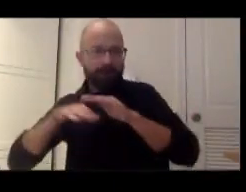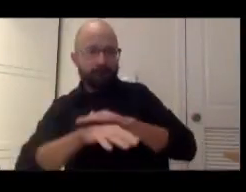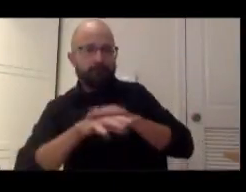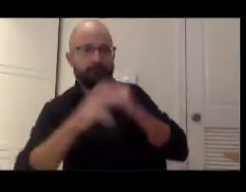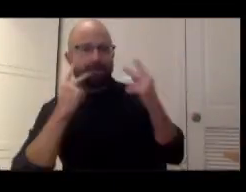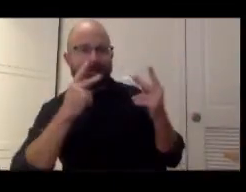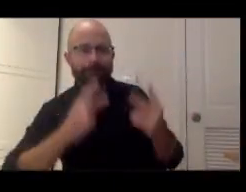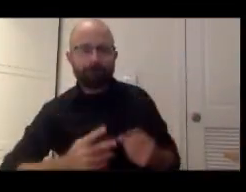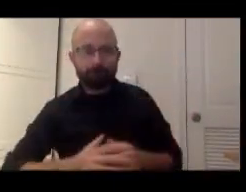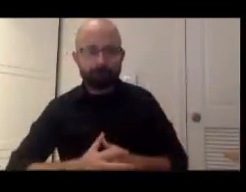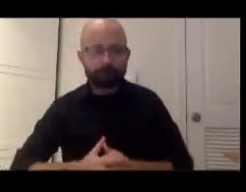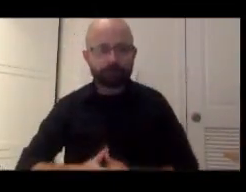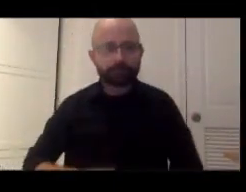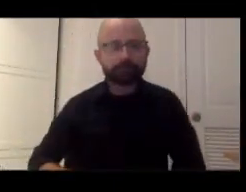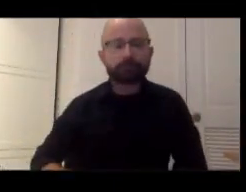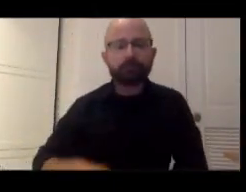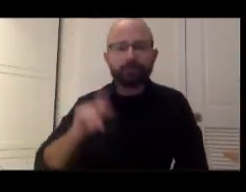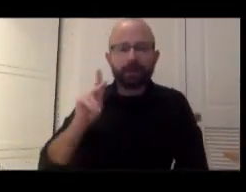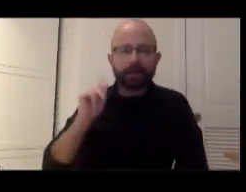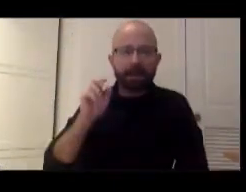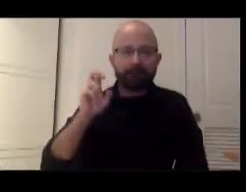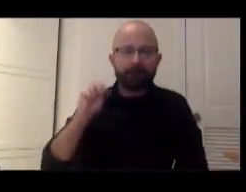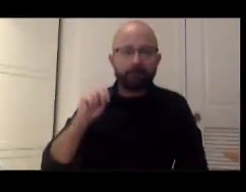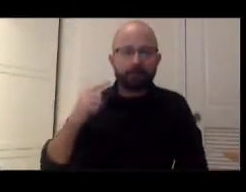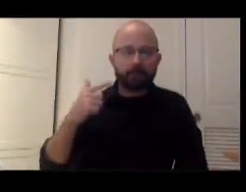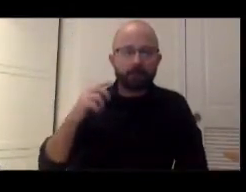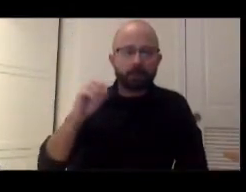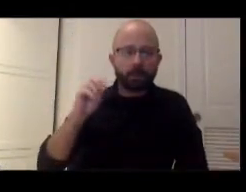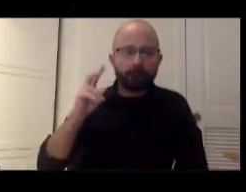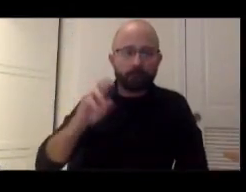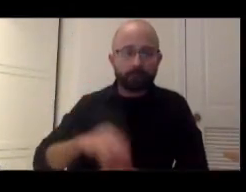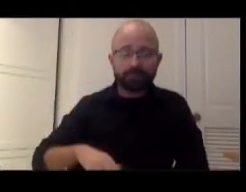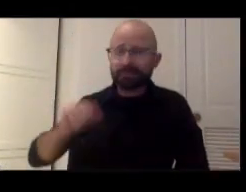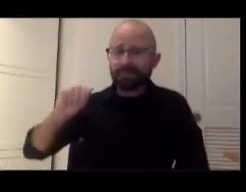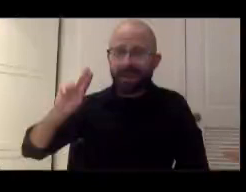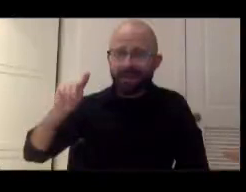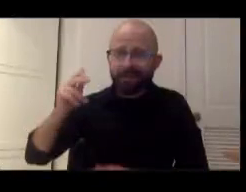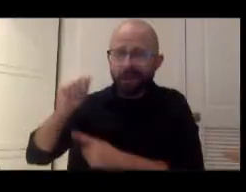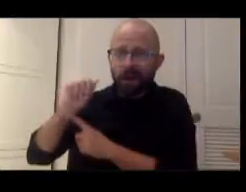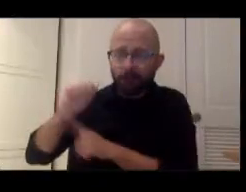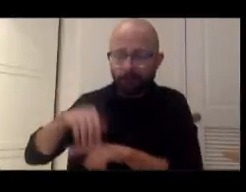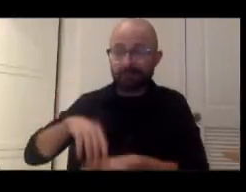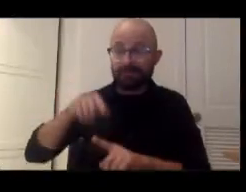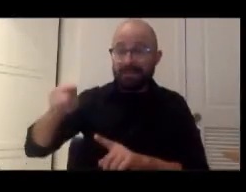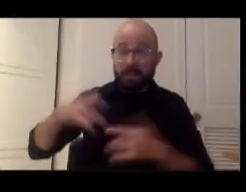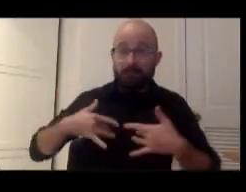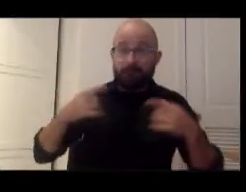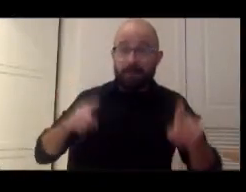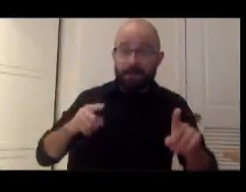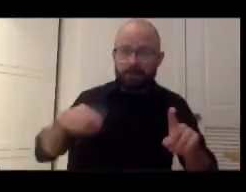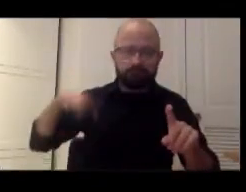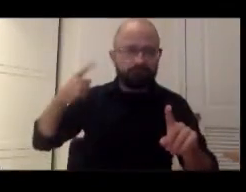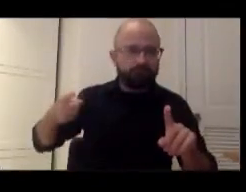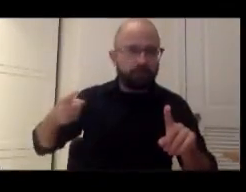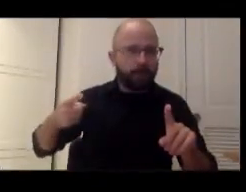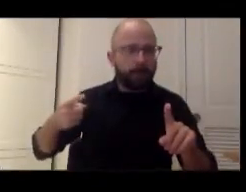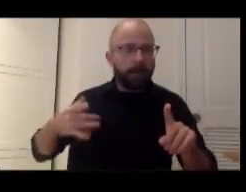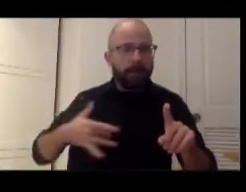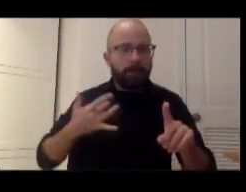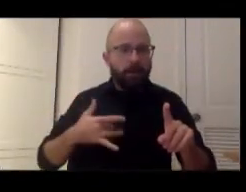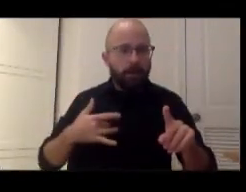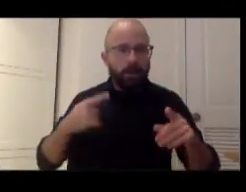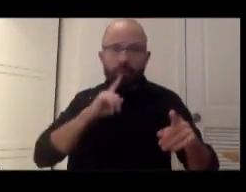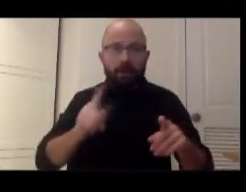And, Anthea, so these events of the past couple of years have really shaken us up.